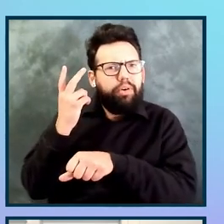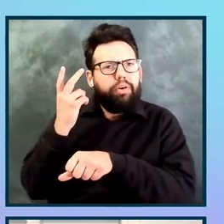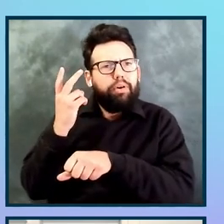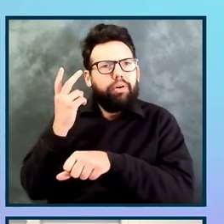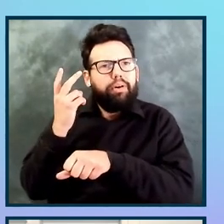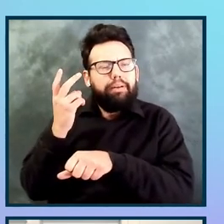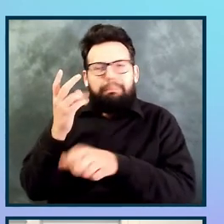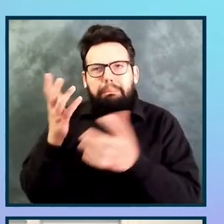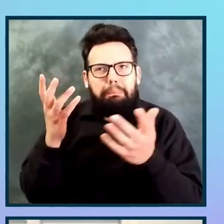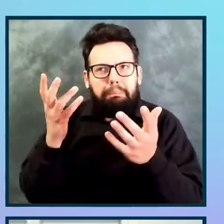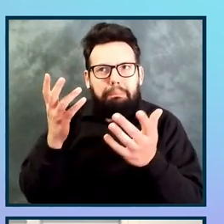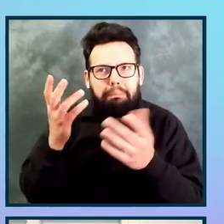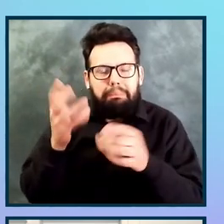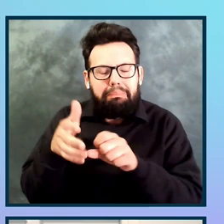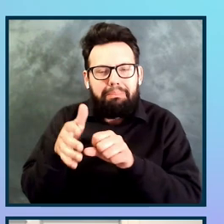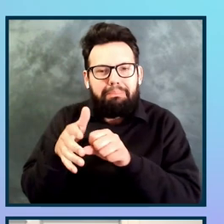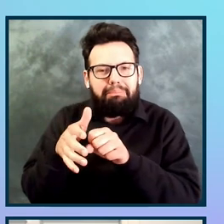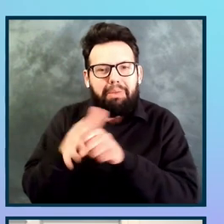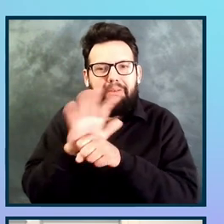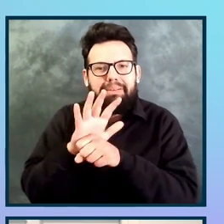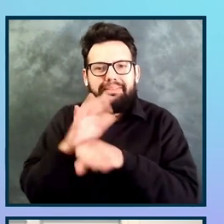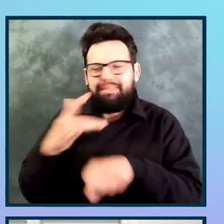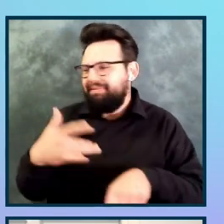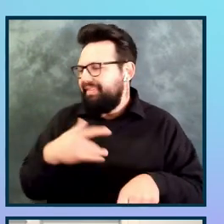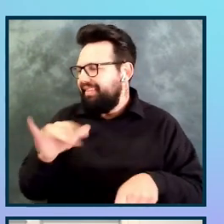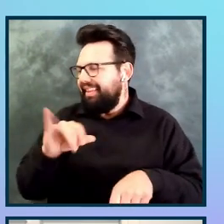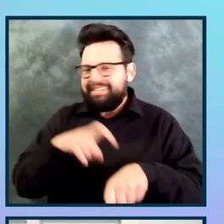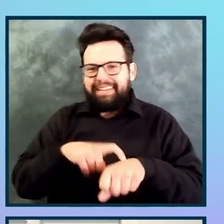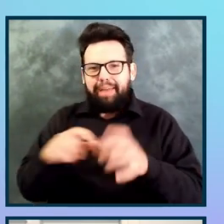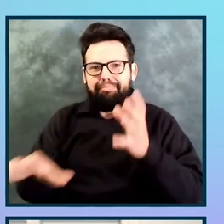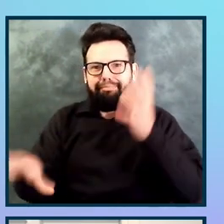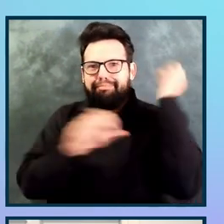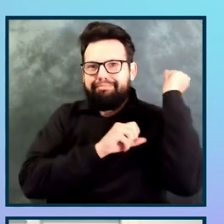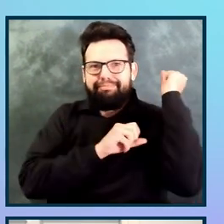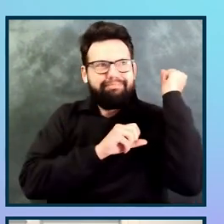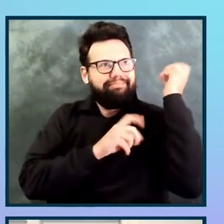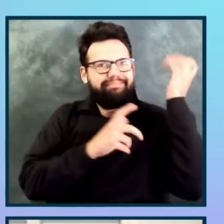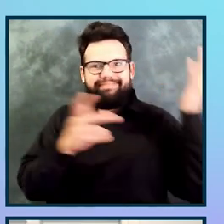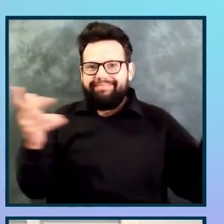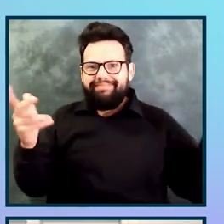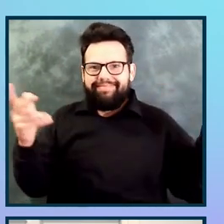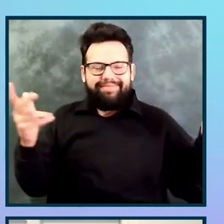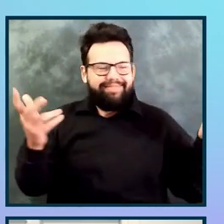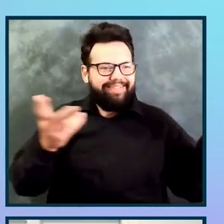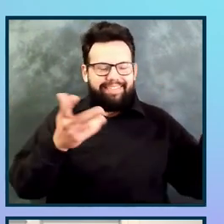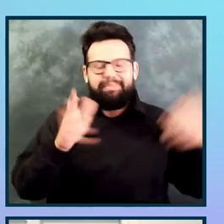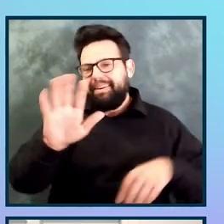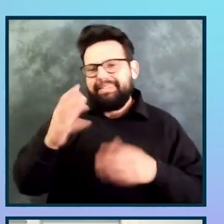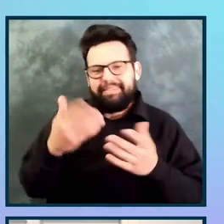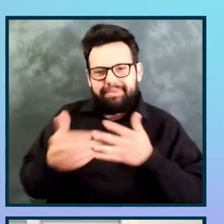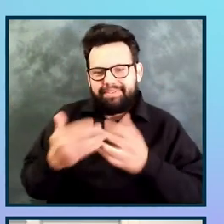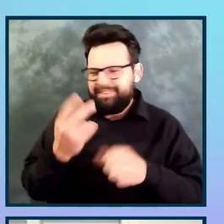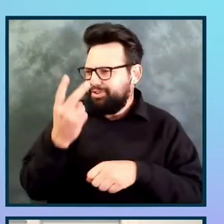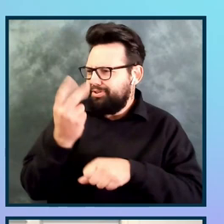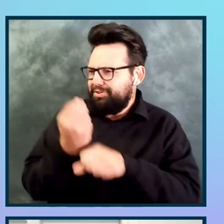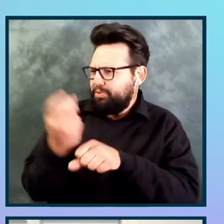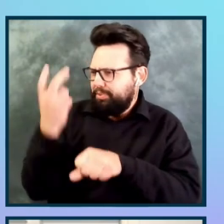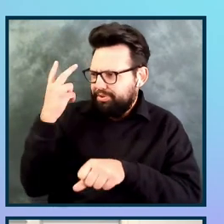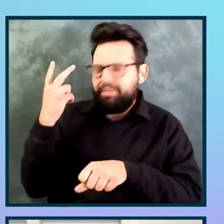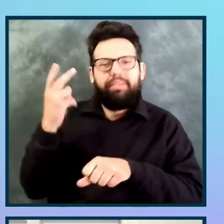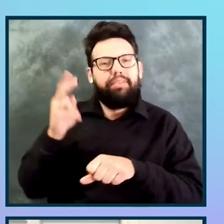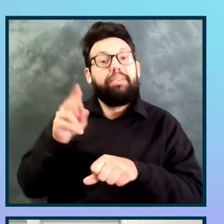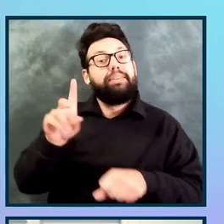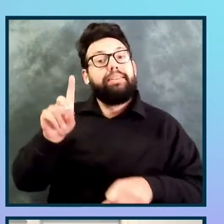very elastic in this particular timeline. They did some research, and they found that automated testing,